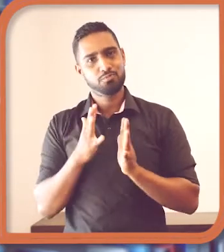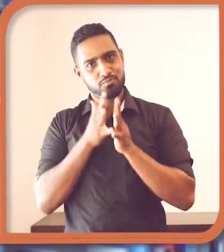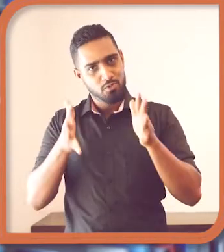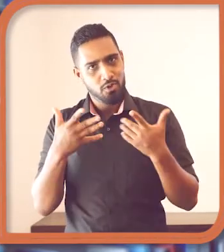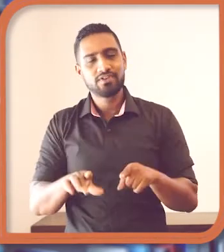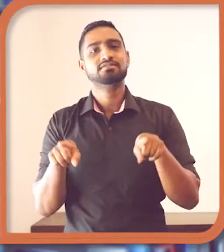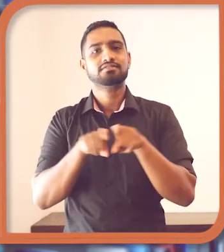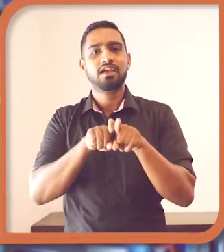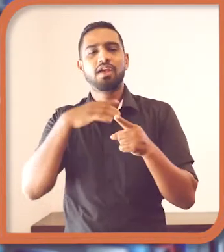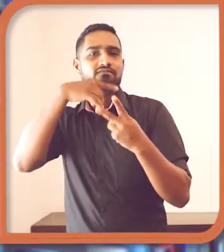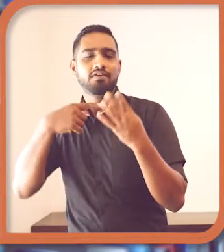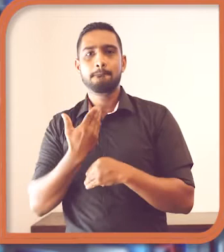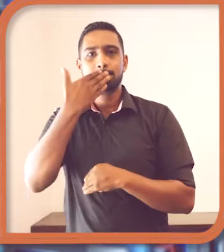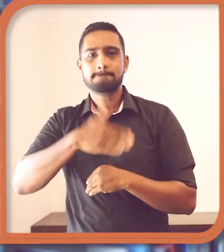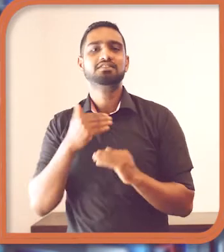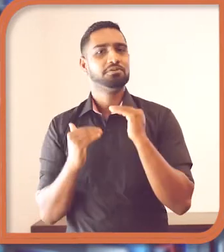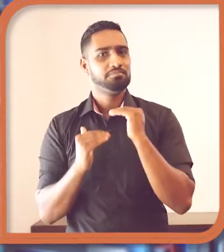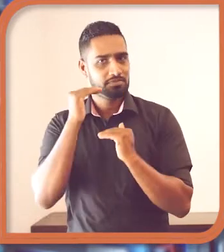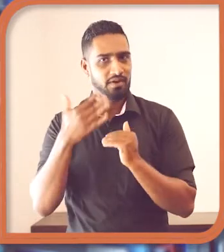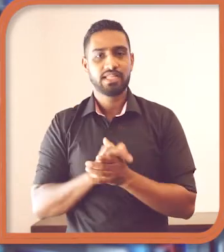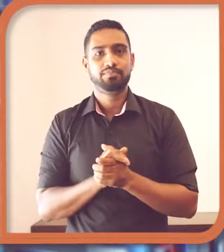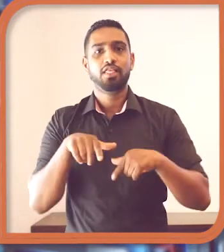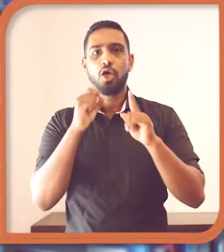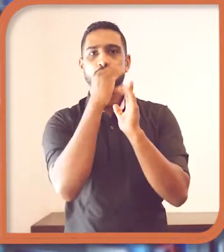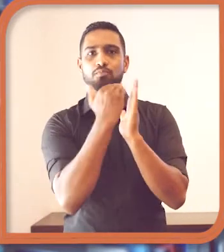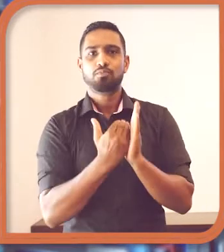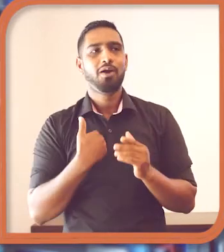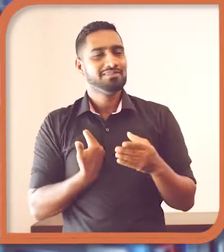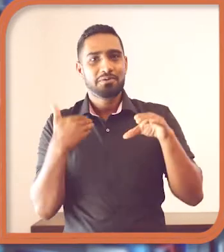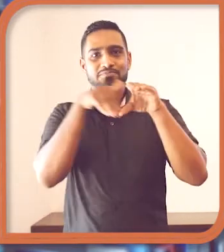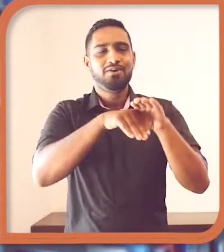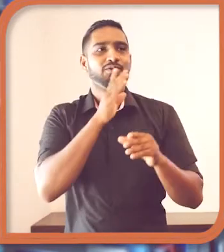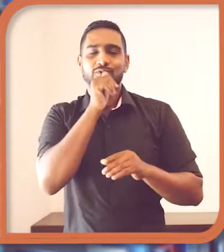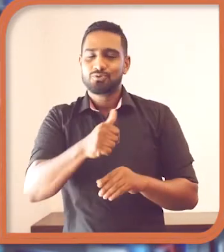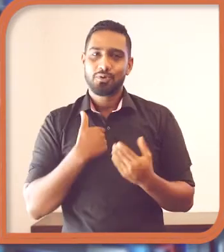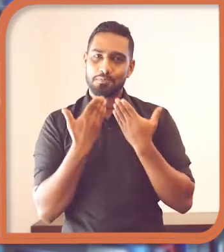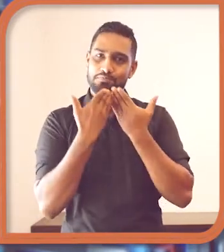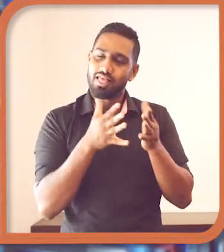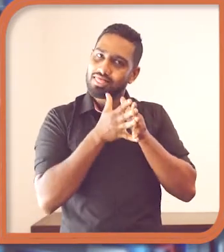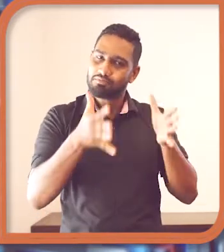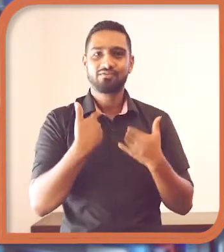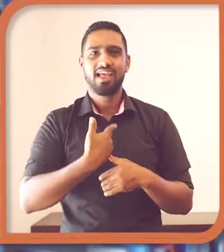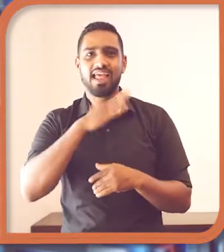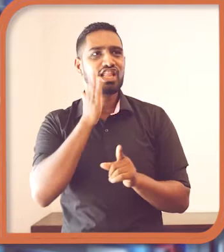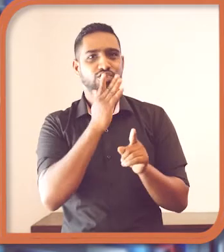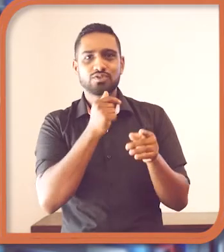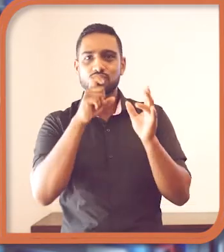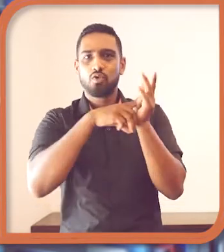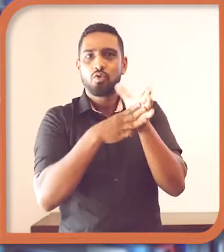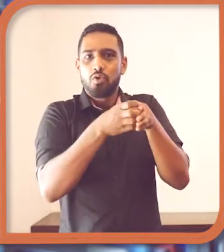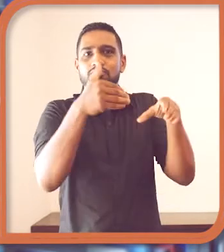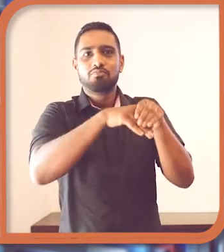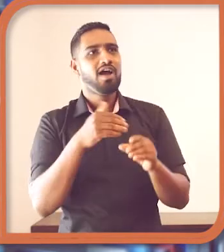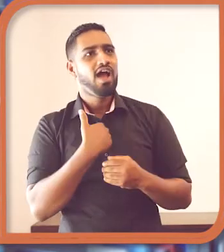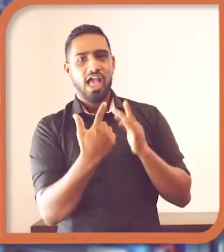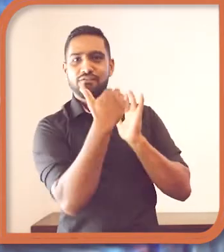all have developed different skills. So I'm so grateful to be a part of the program and I'm so thankful for the British Council for